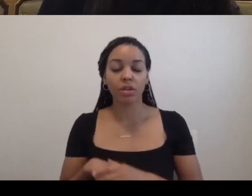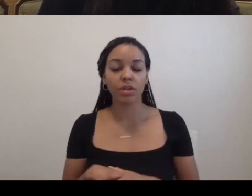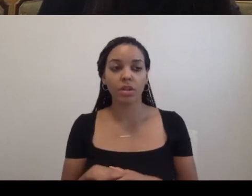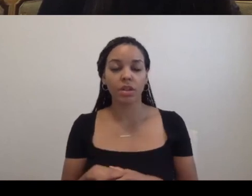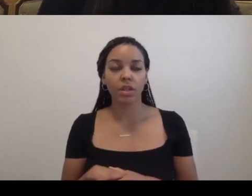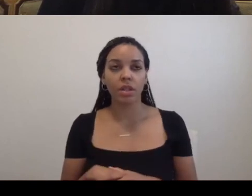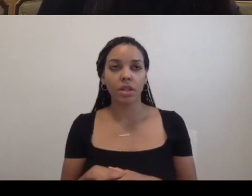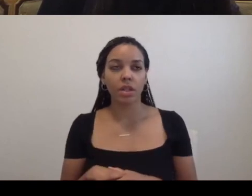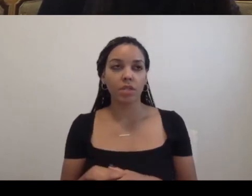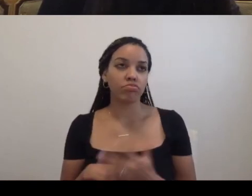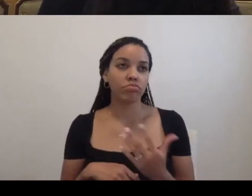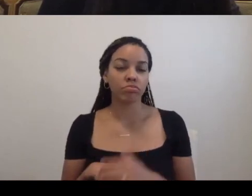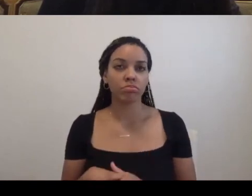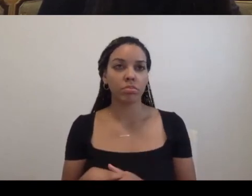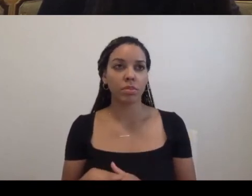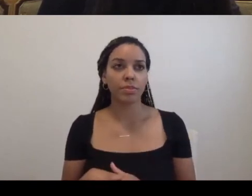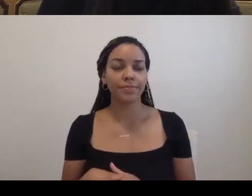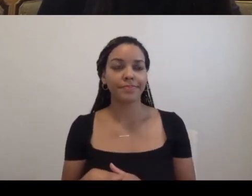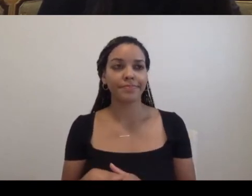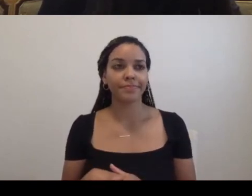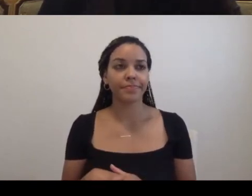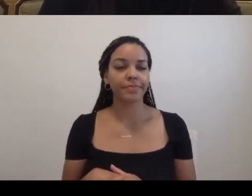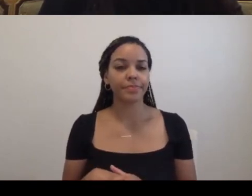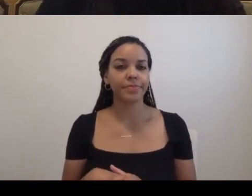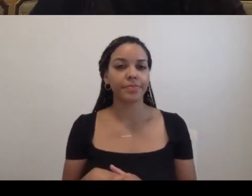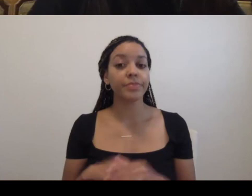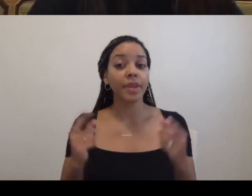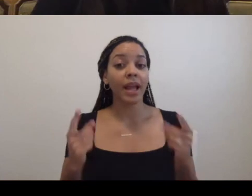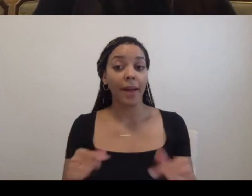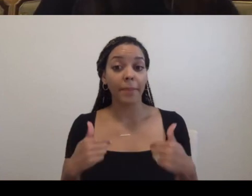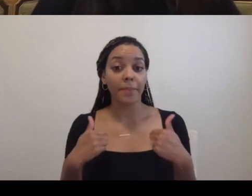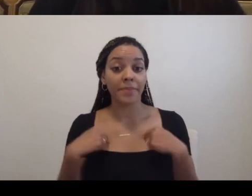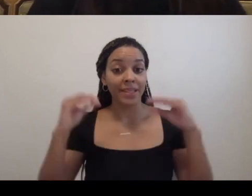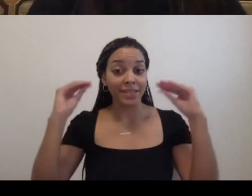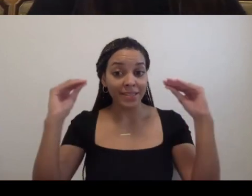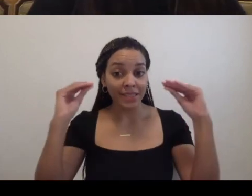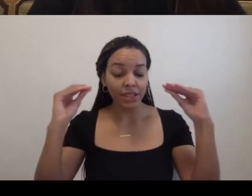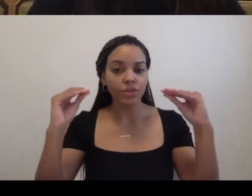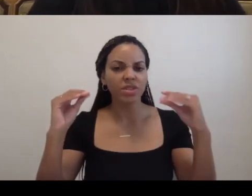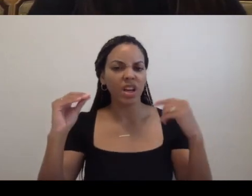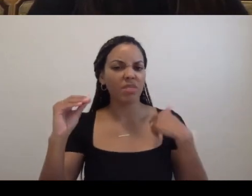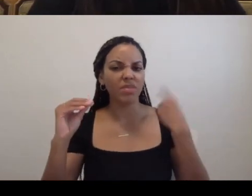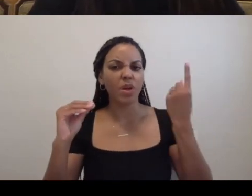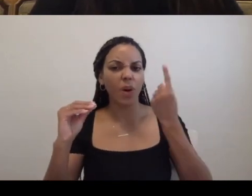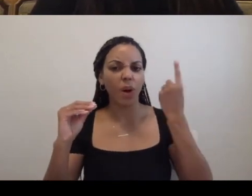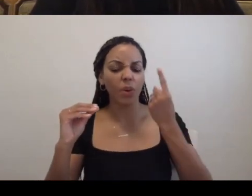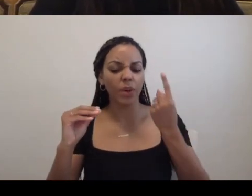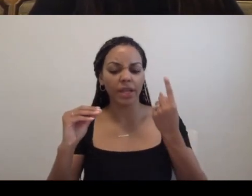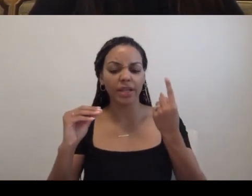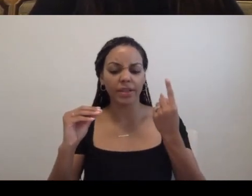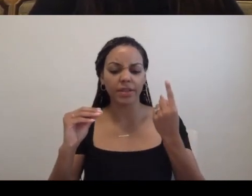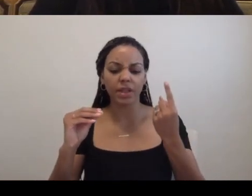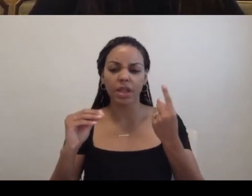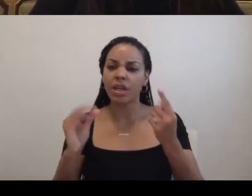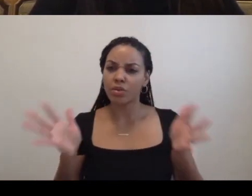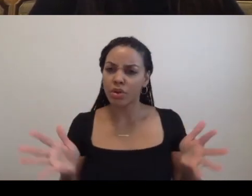um, for when I teach, um, I always push the young artists